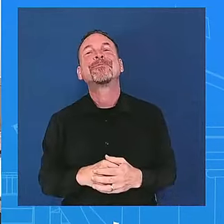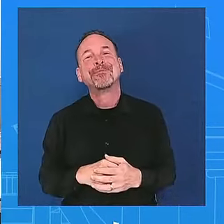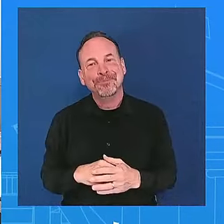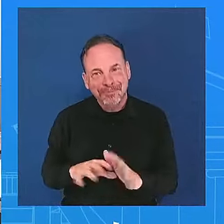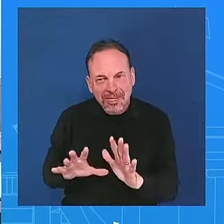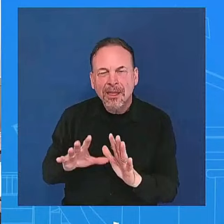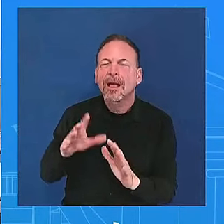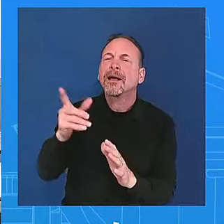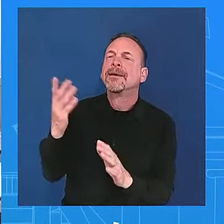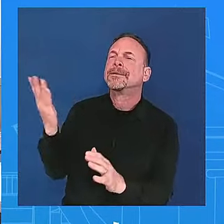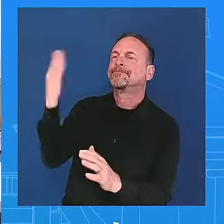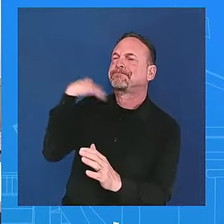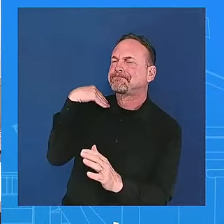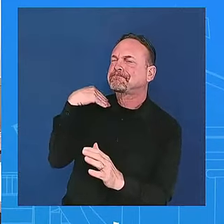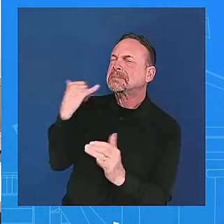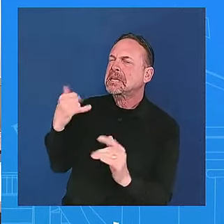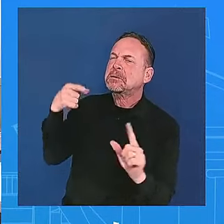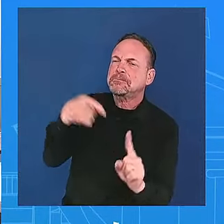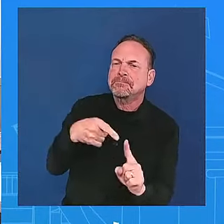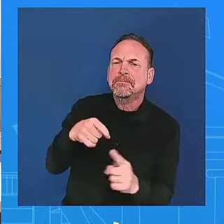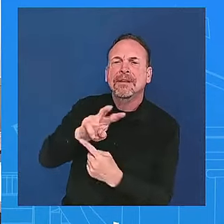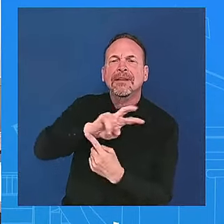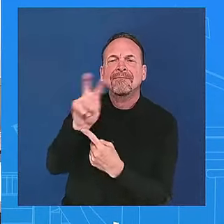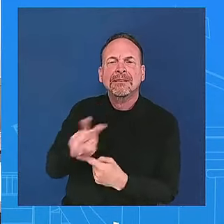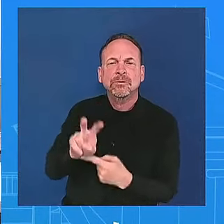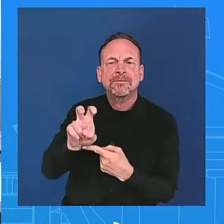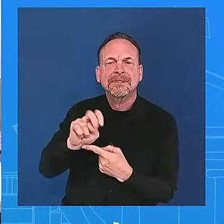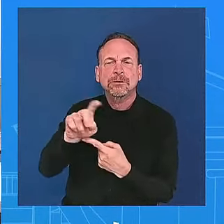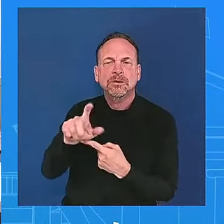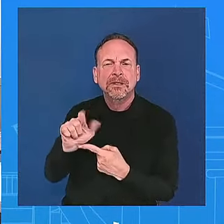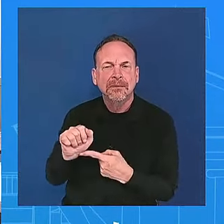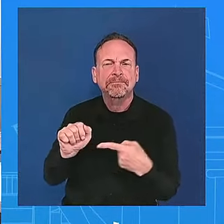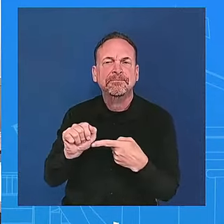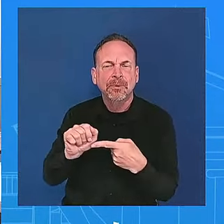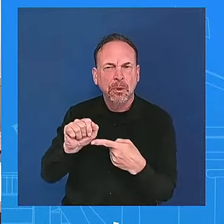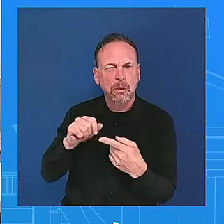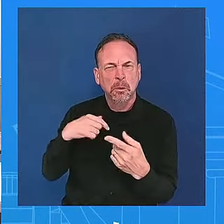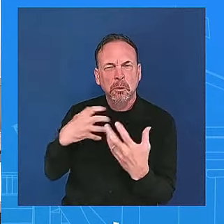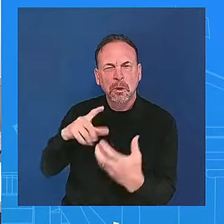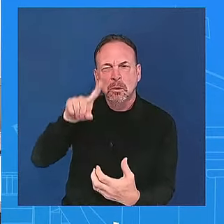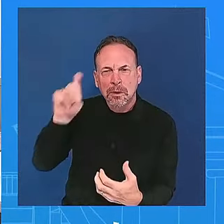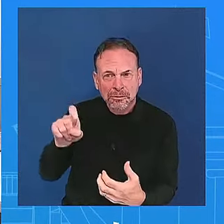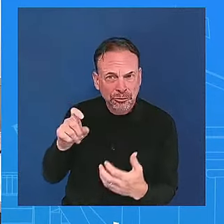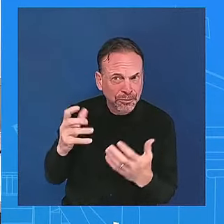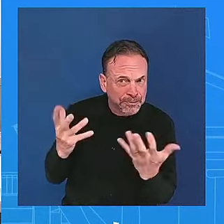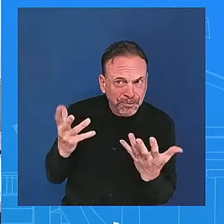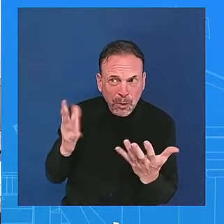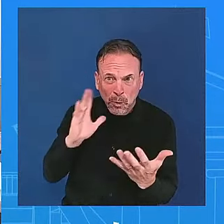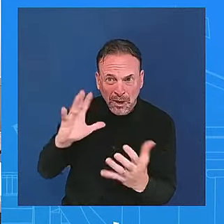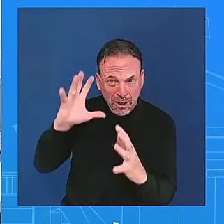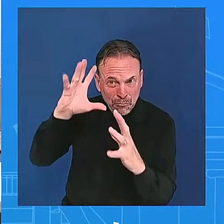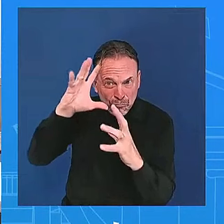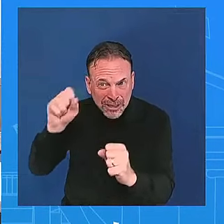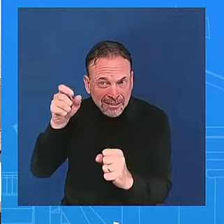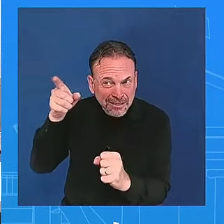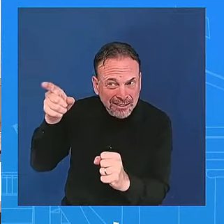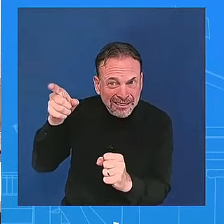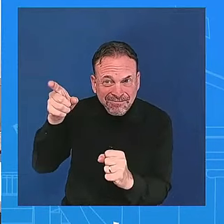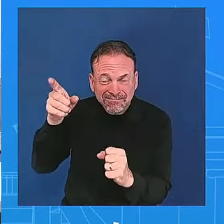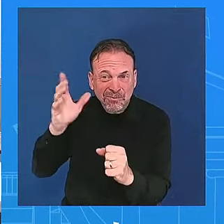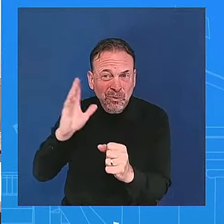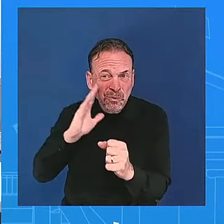intermediary to deal with the election results and what kind of assurances is he looking for from his brazilian counterpart